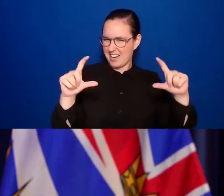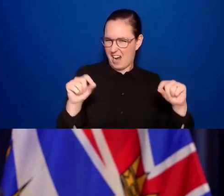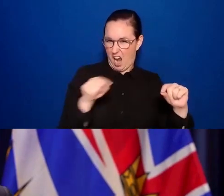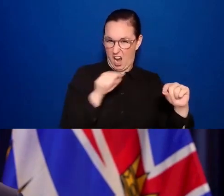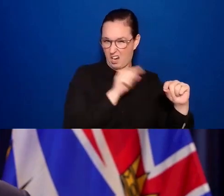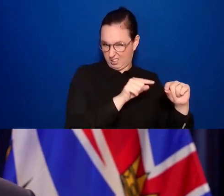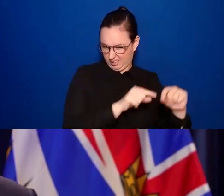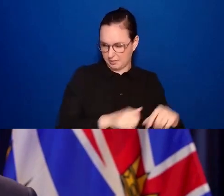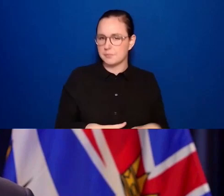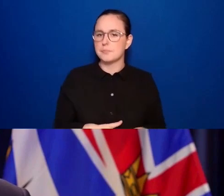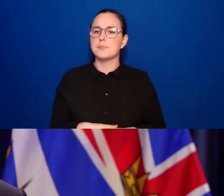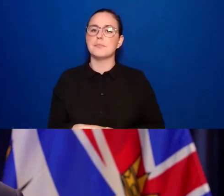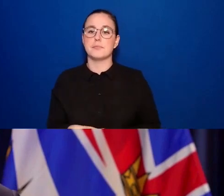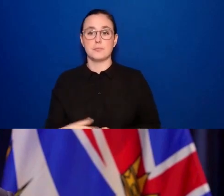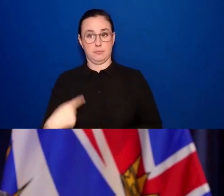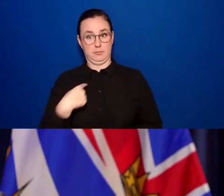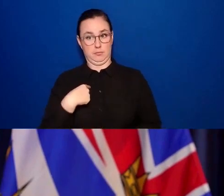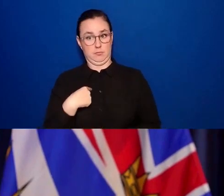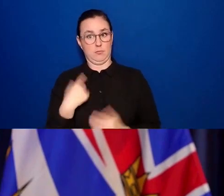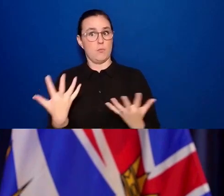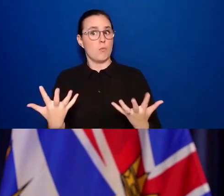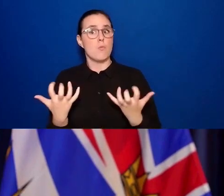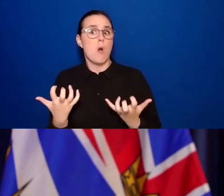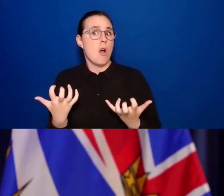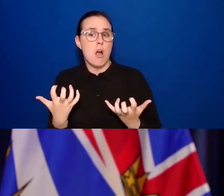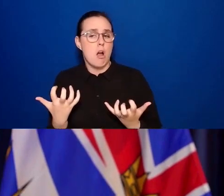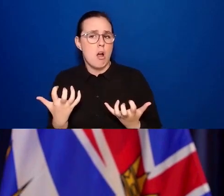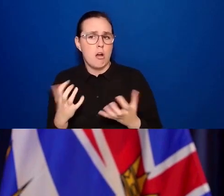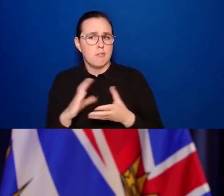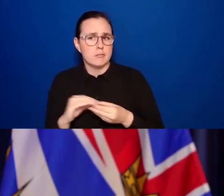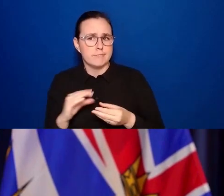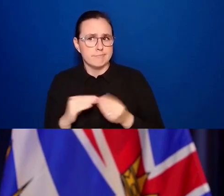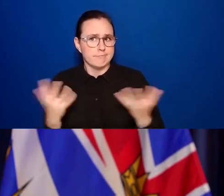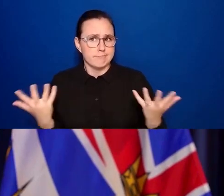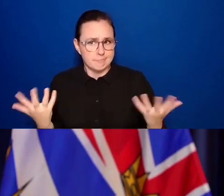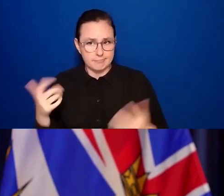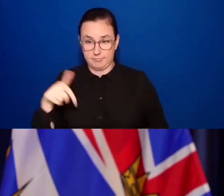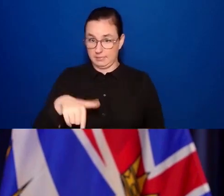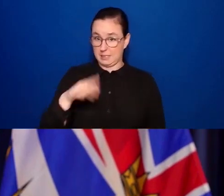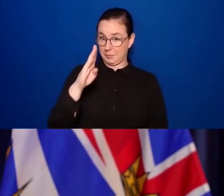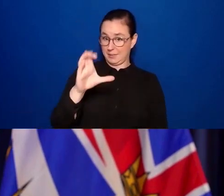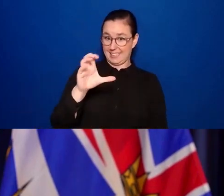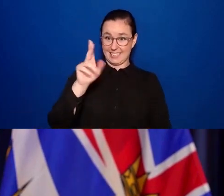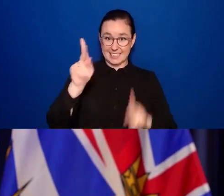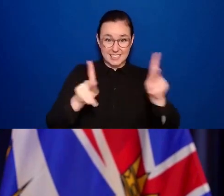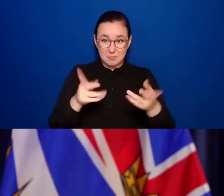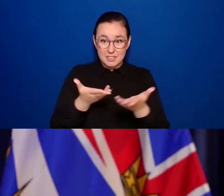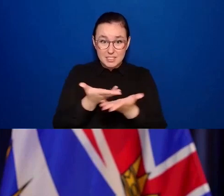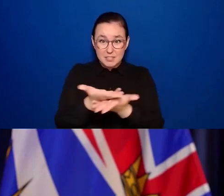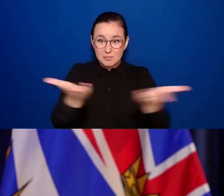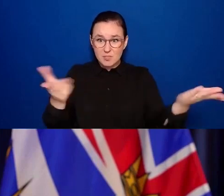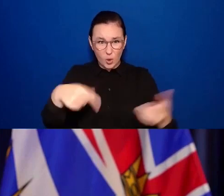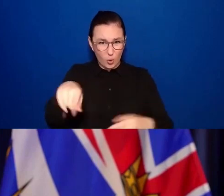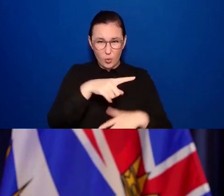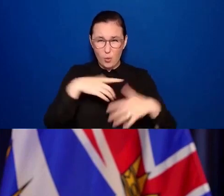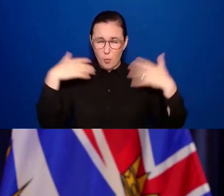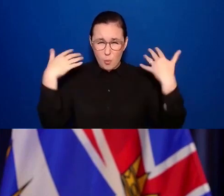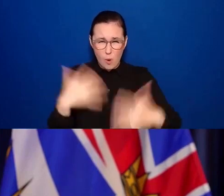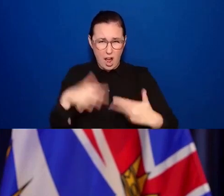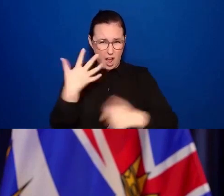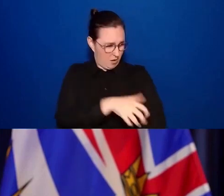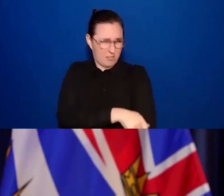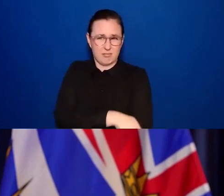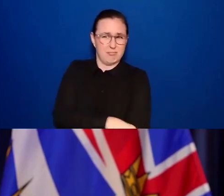outset, I want to say that people have been responding to that announcement by rolling up their sleeves and we've had a 200% increase